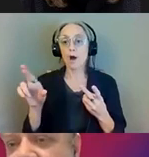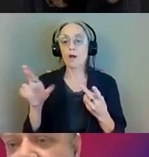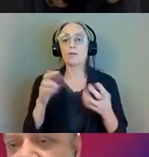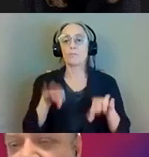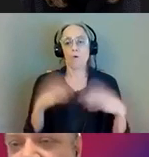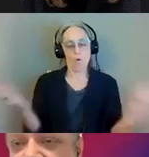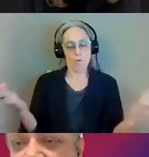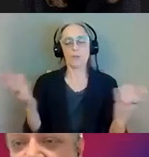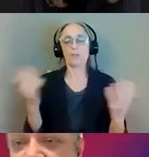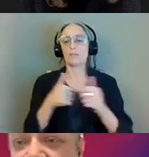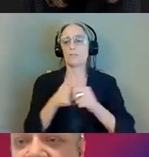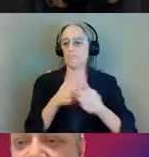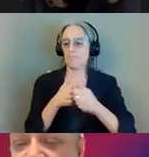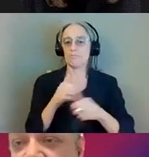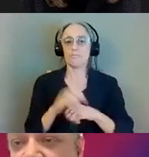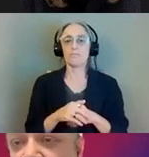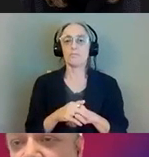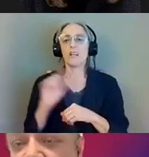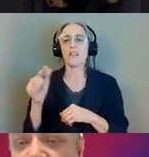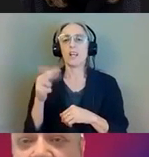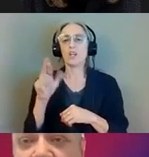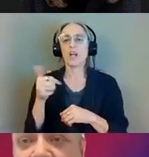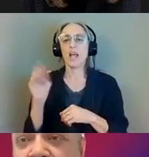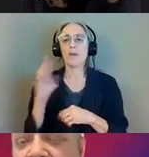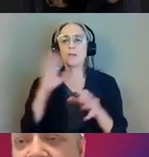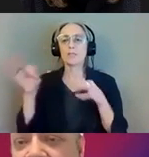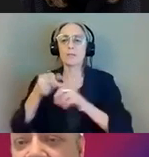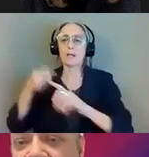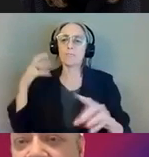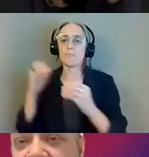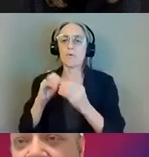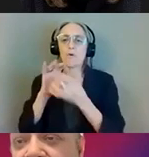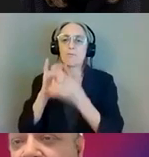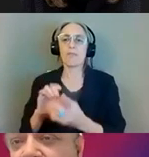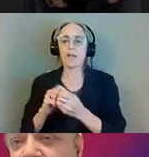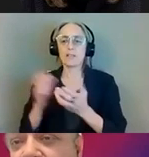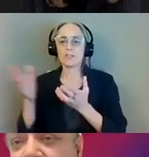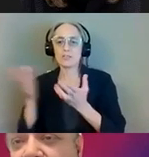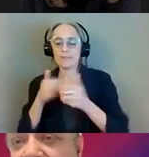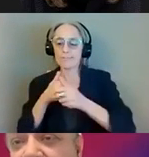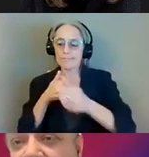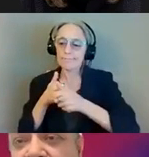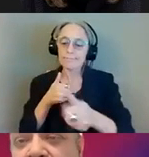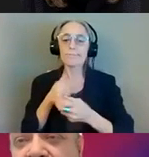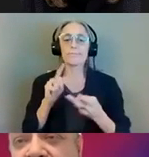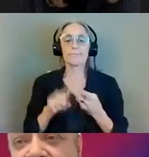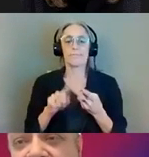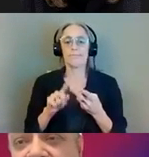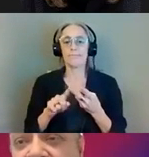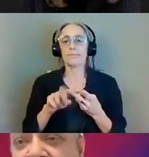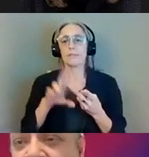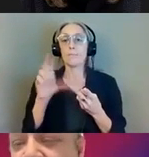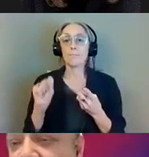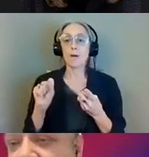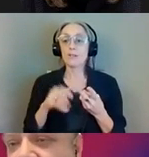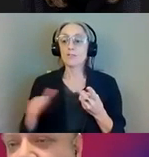Graham will get in to the details a little bit more regarding the service and the bus bus changes.